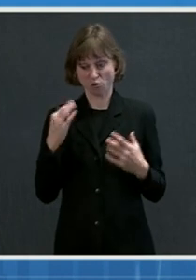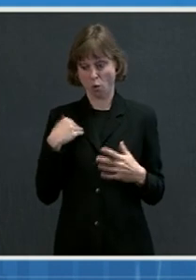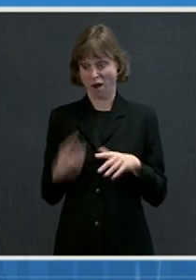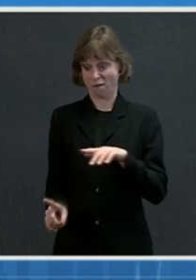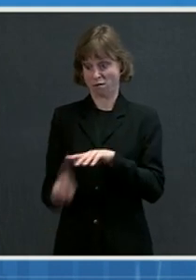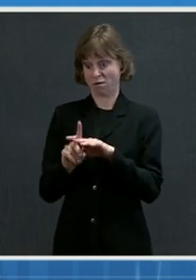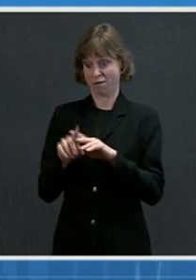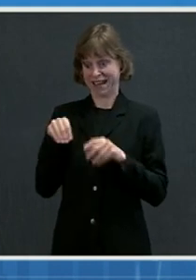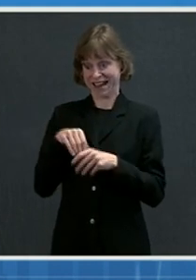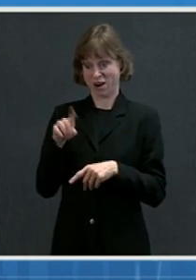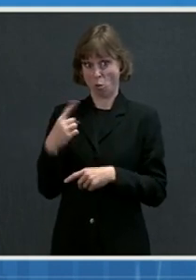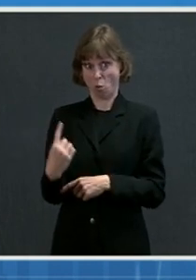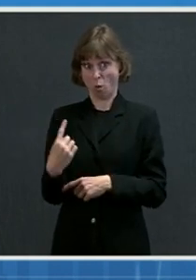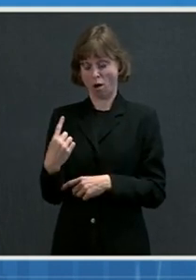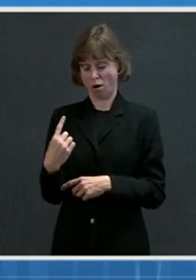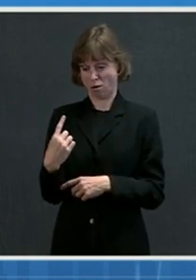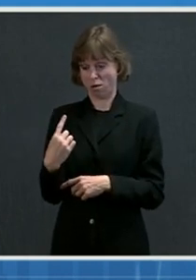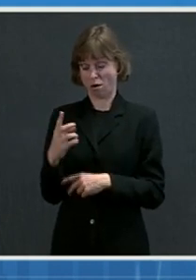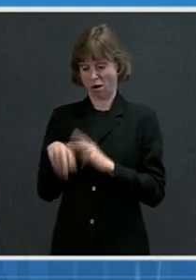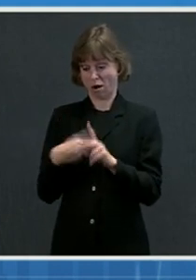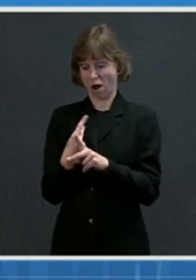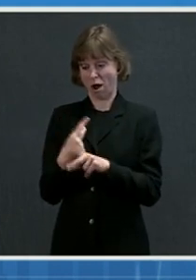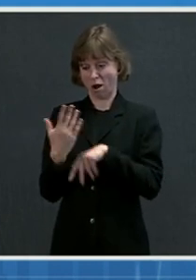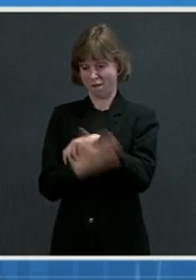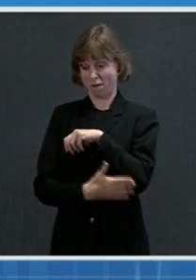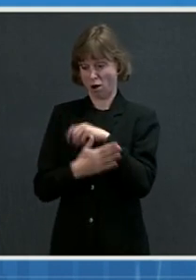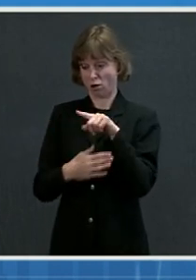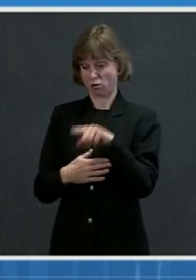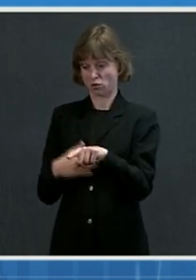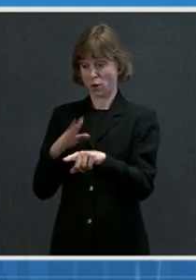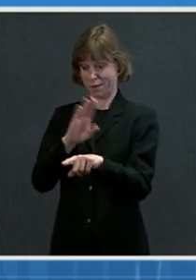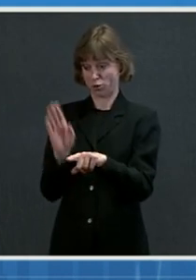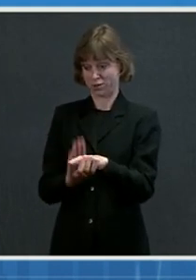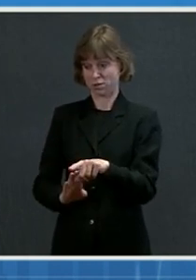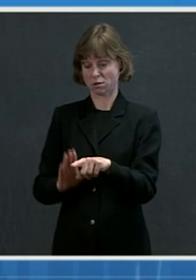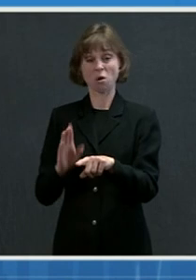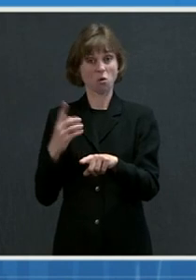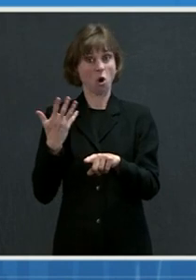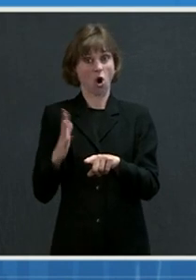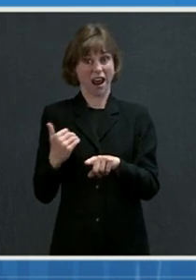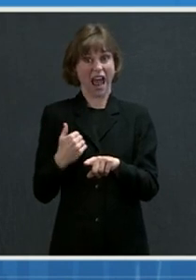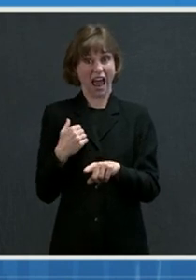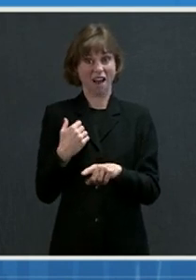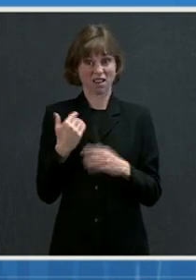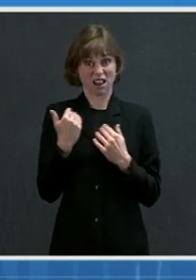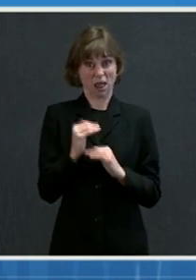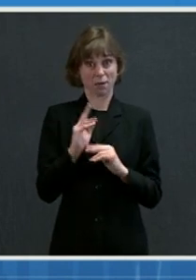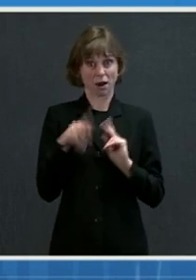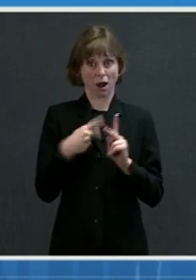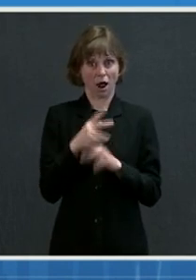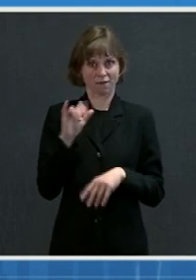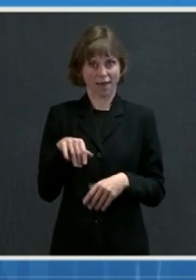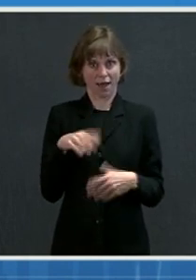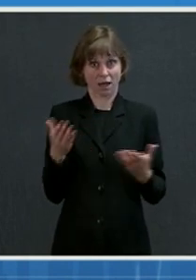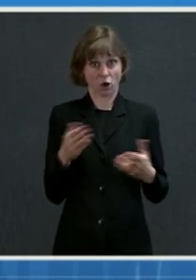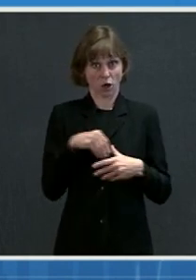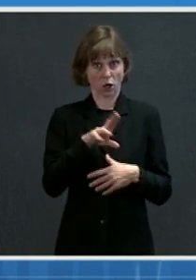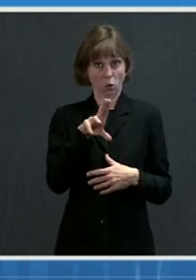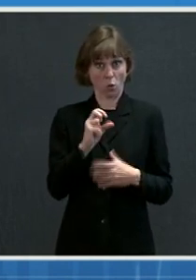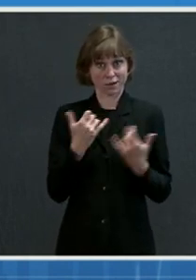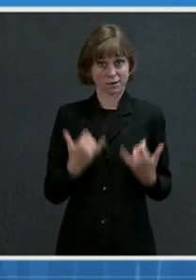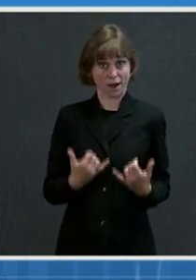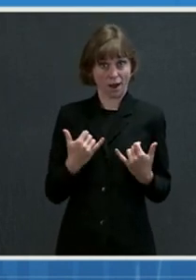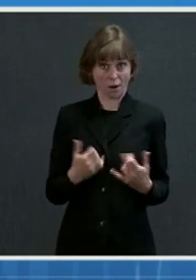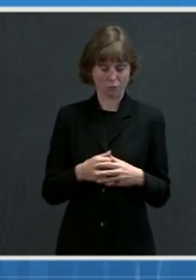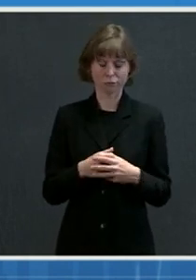we already have the Brazil variant in a limited extent in our own country, that's the reason why, as I mentioned